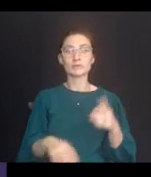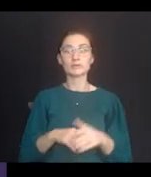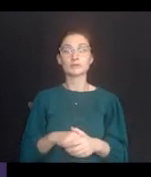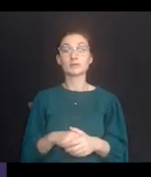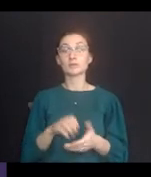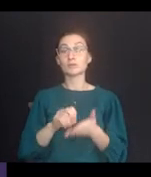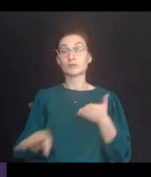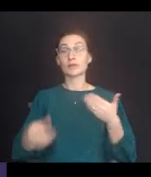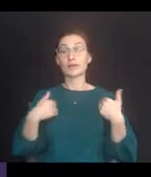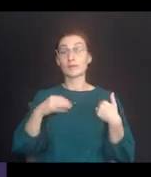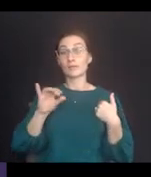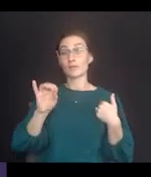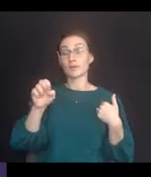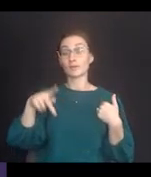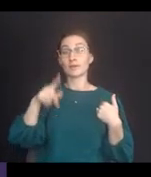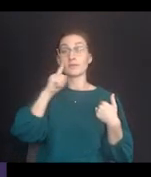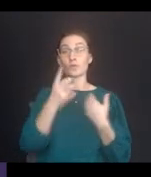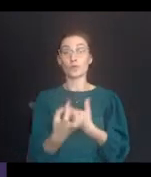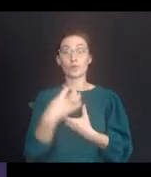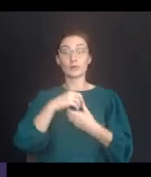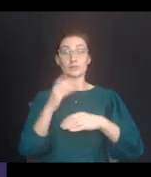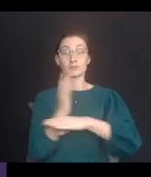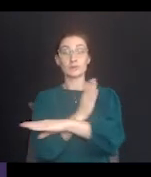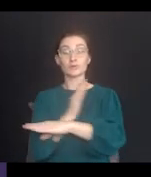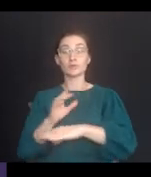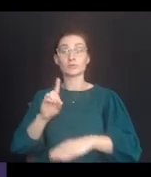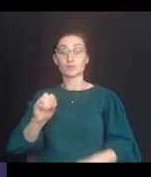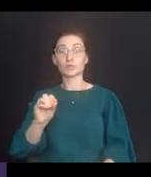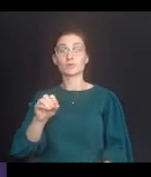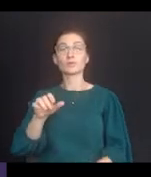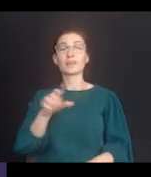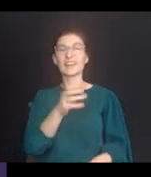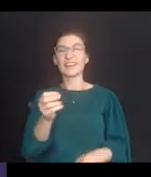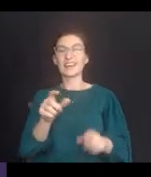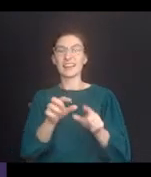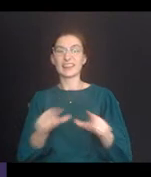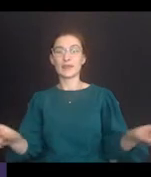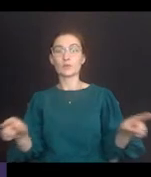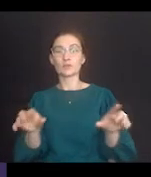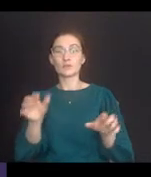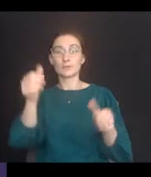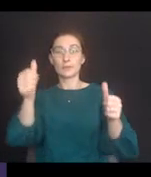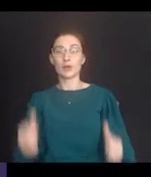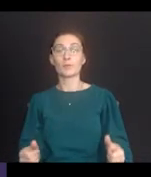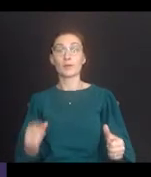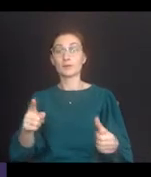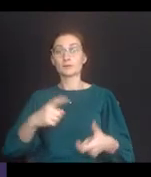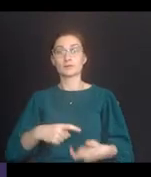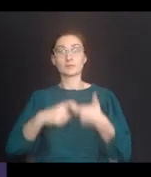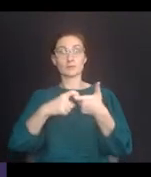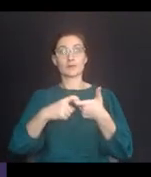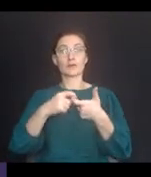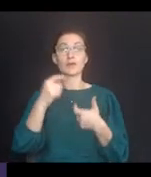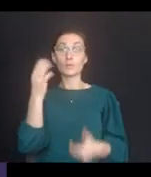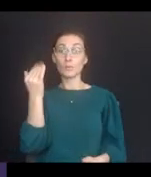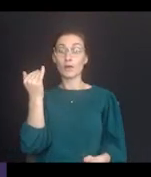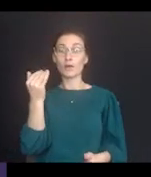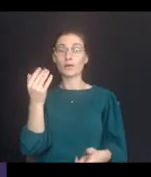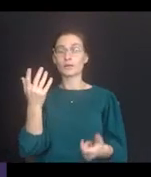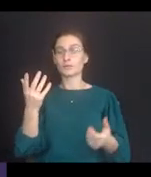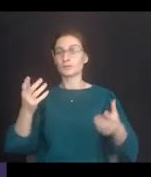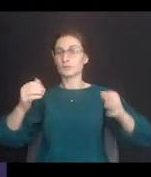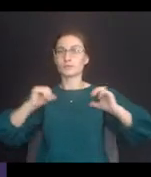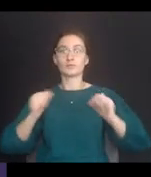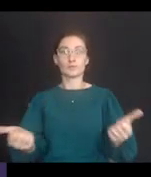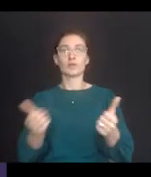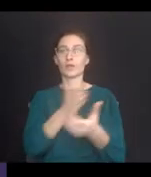A student with an IEP for autism spectrum disorder and language impairment is suspended from the program due to disruptive behaviors such